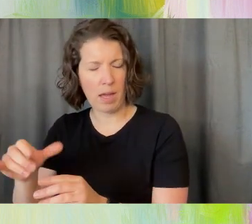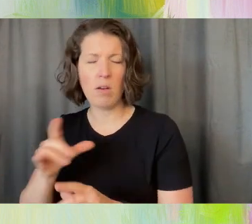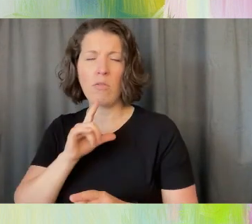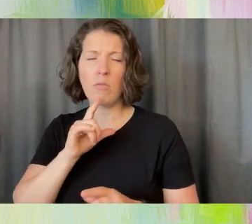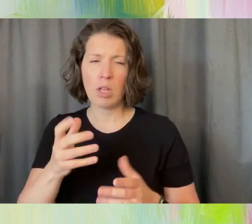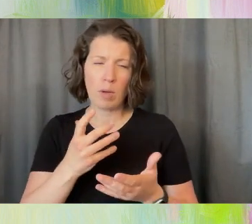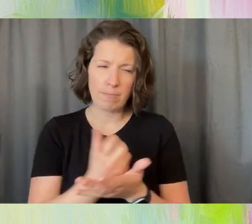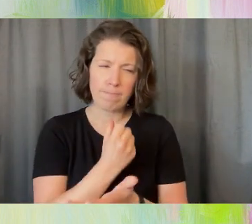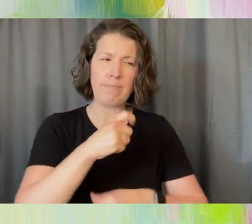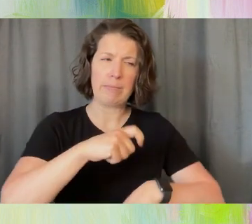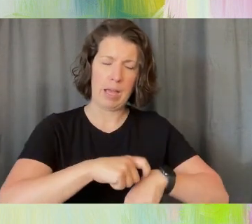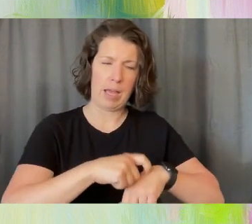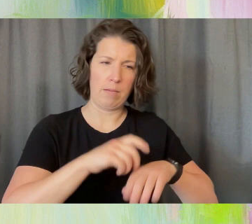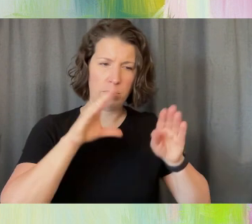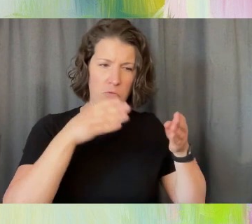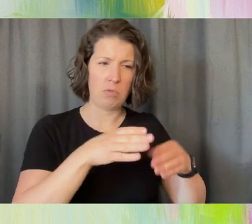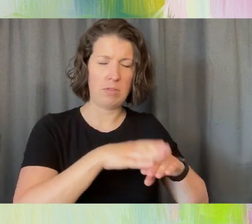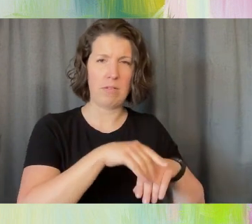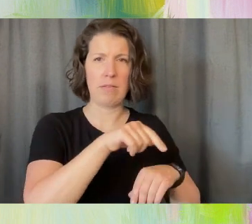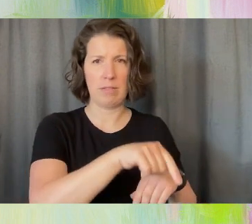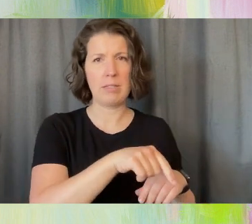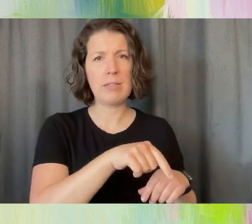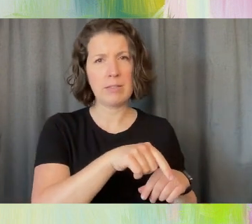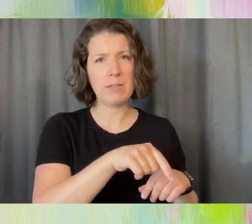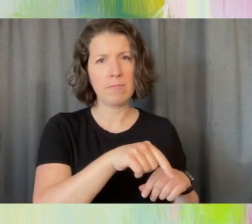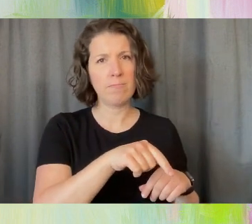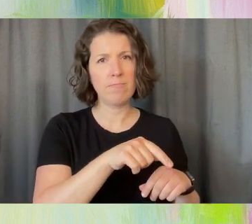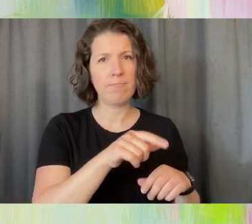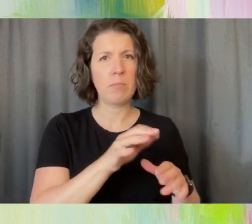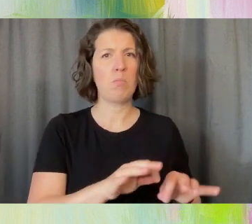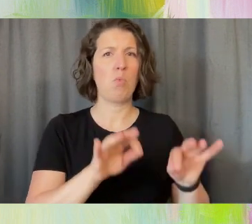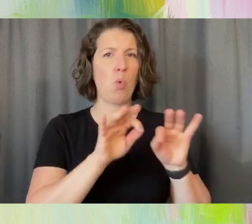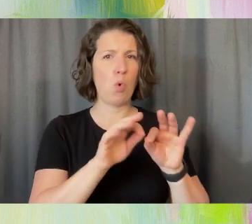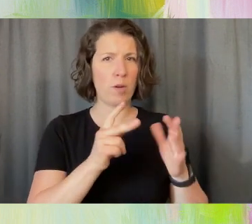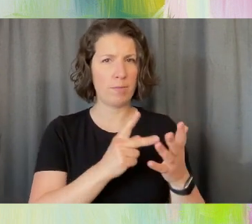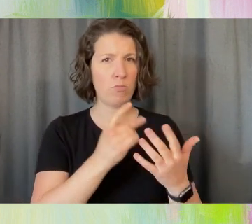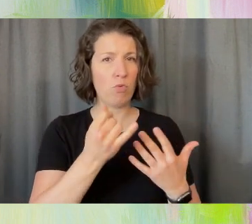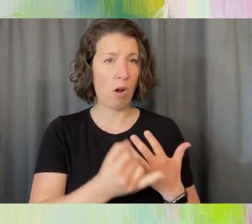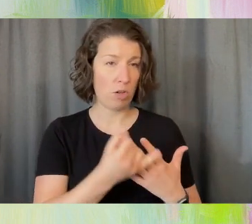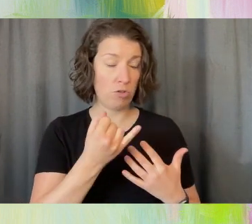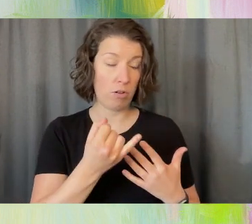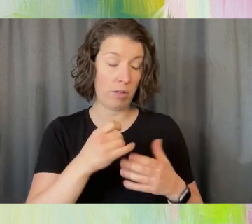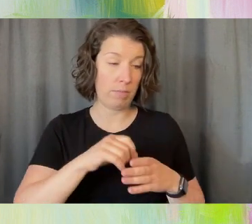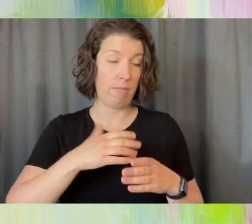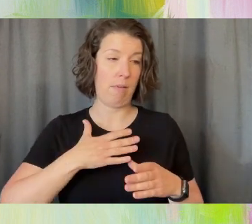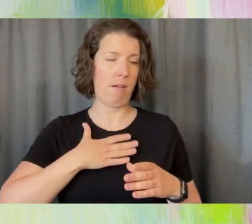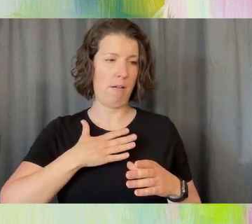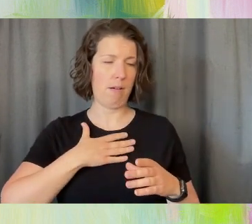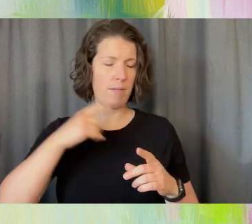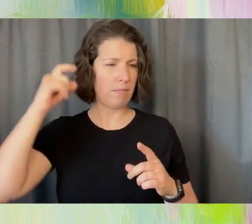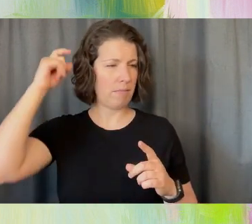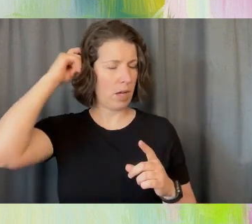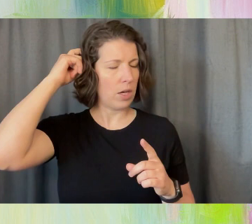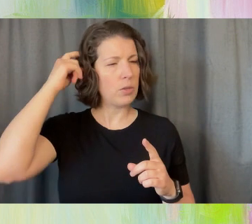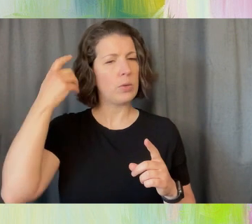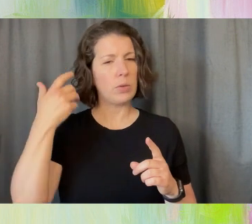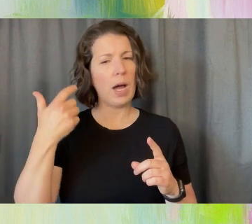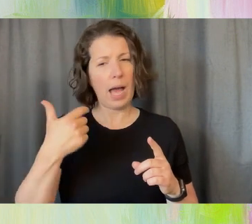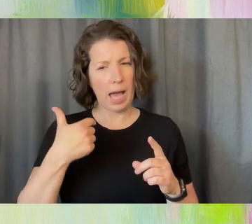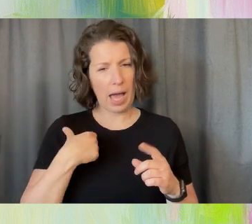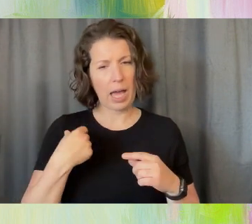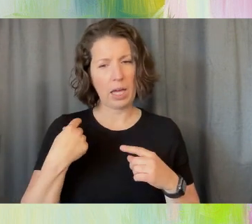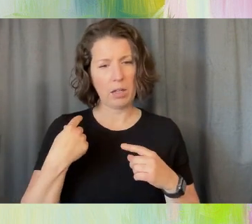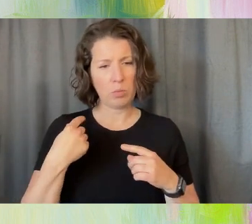really very important project in my mind. And I was doing some work in the Dominican